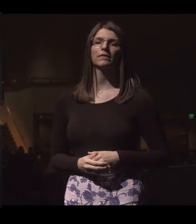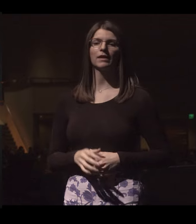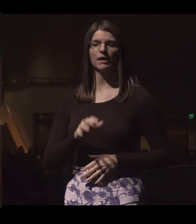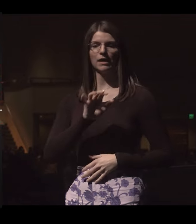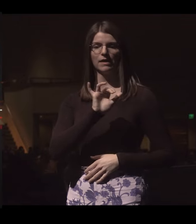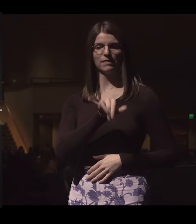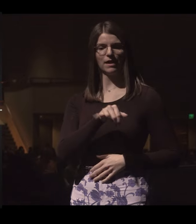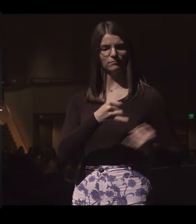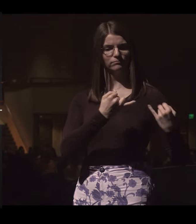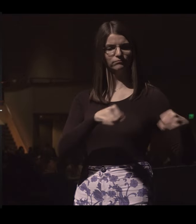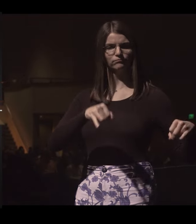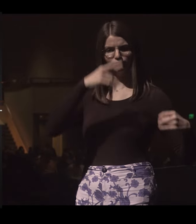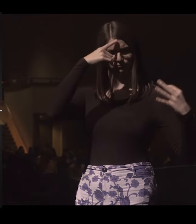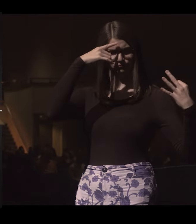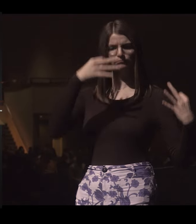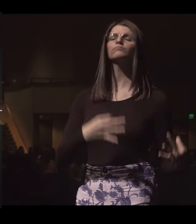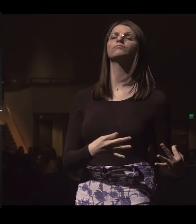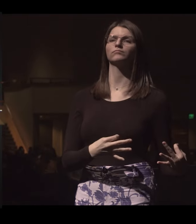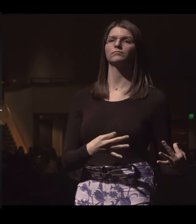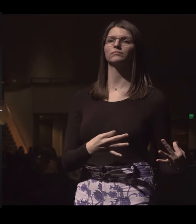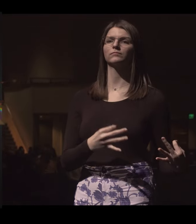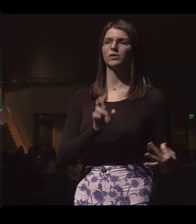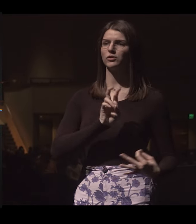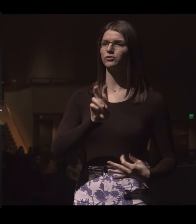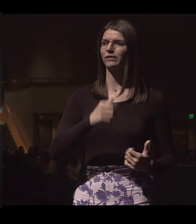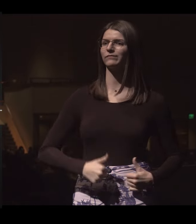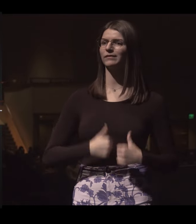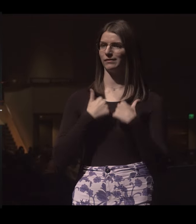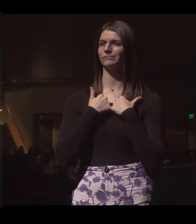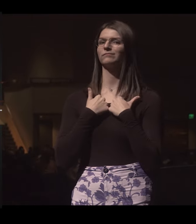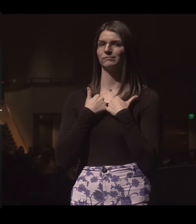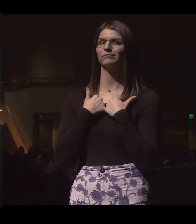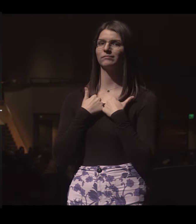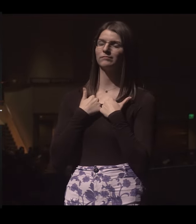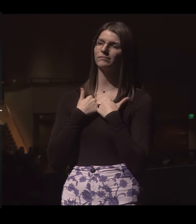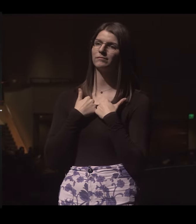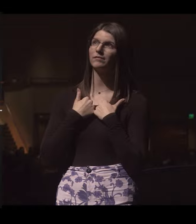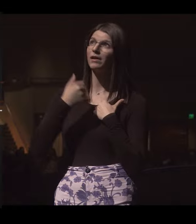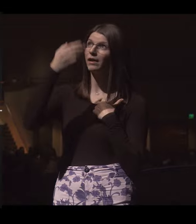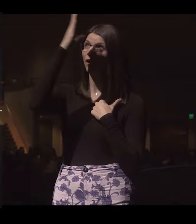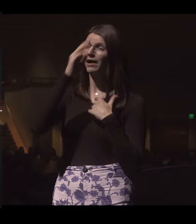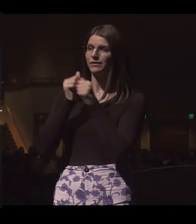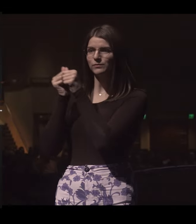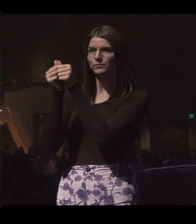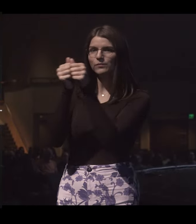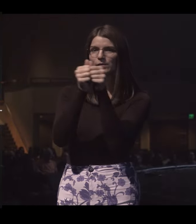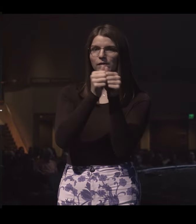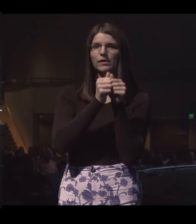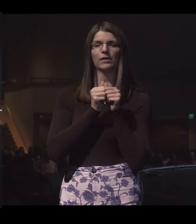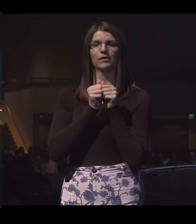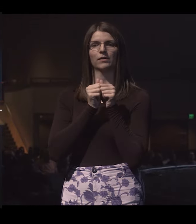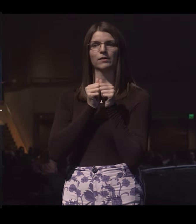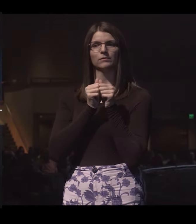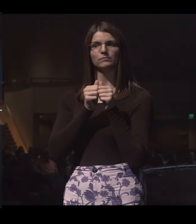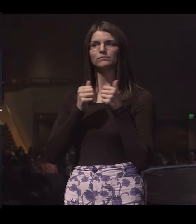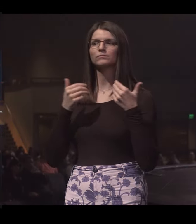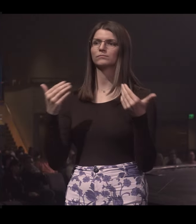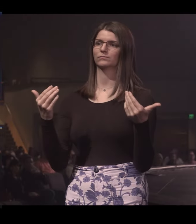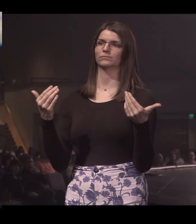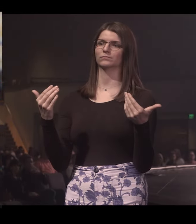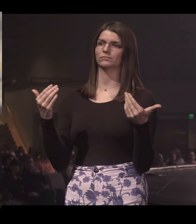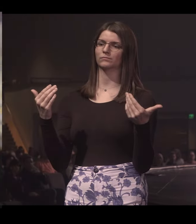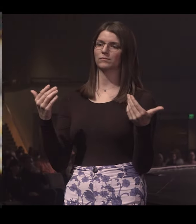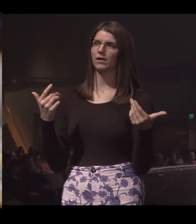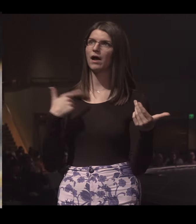That proverbial line in the sand in the journey of life. God is with you. Step out.